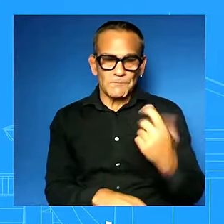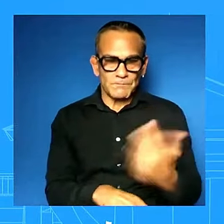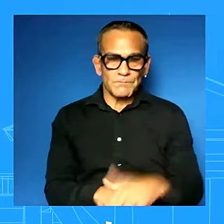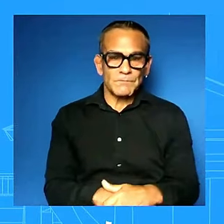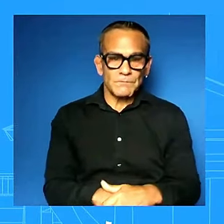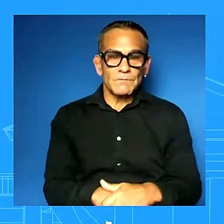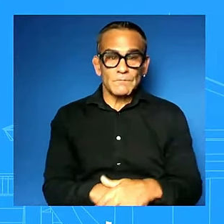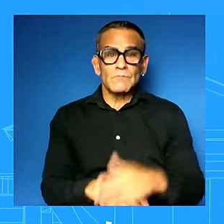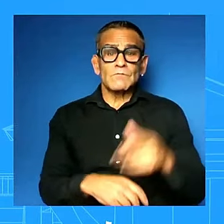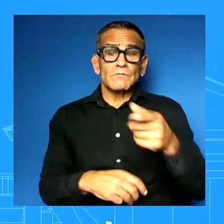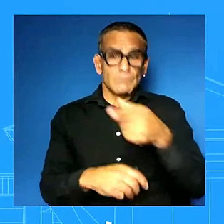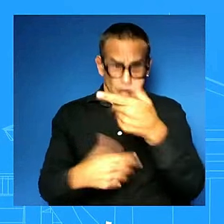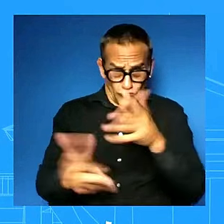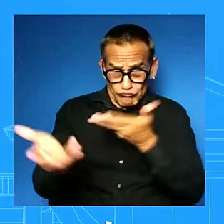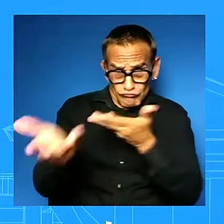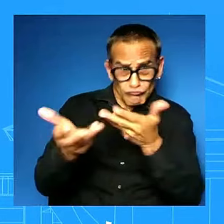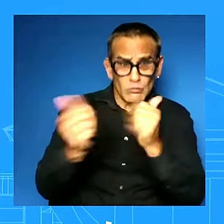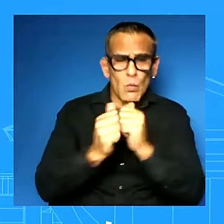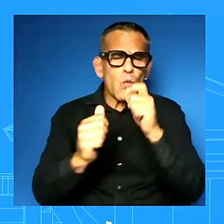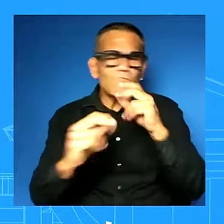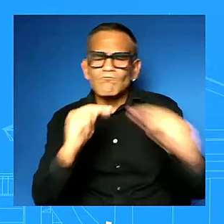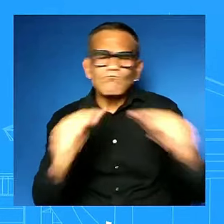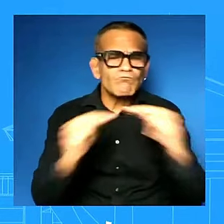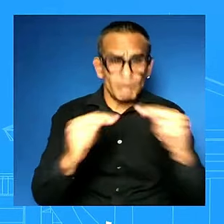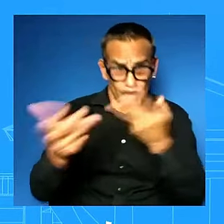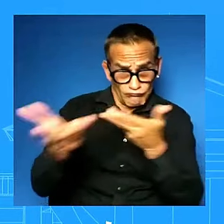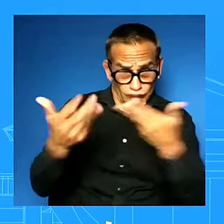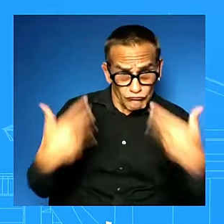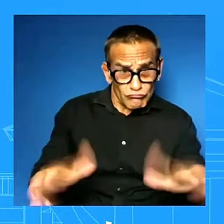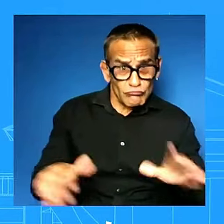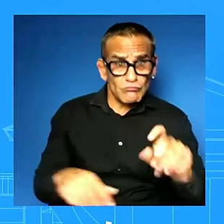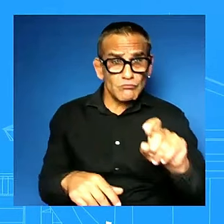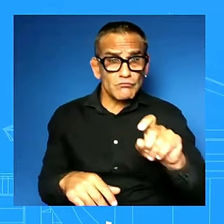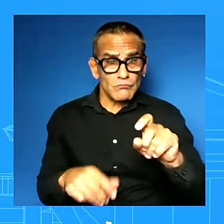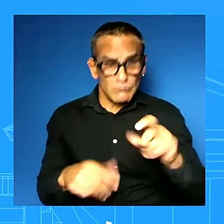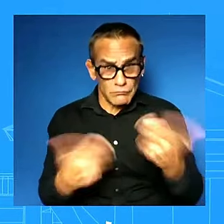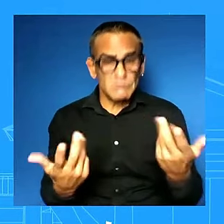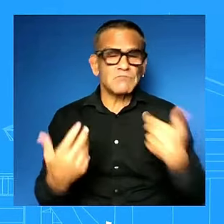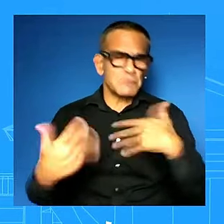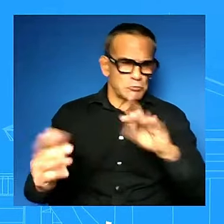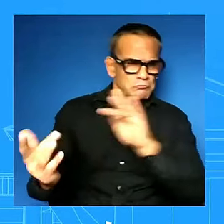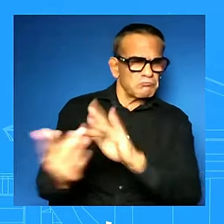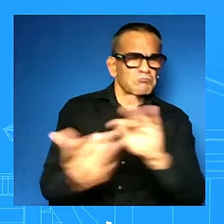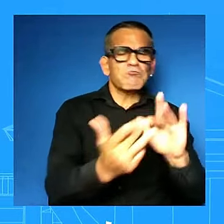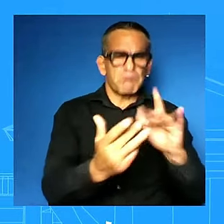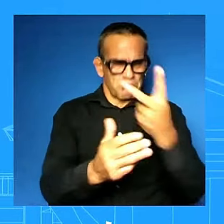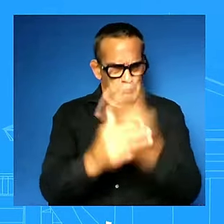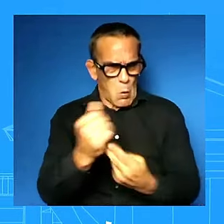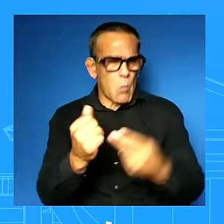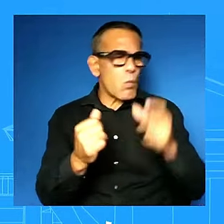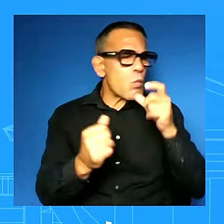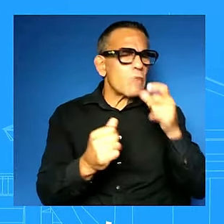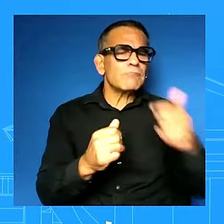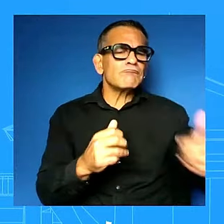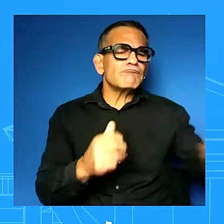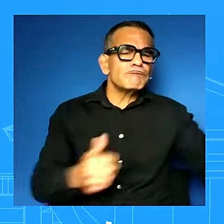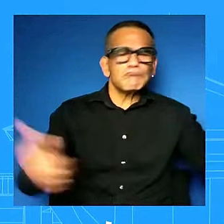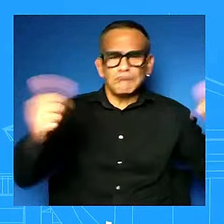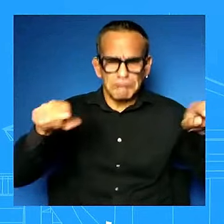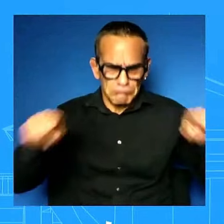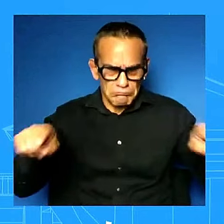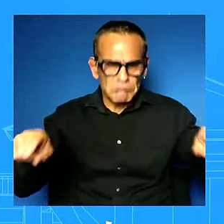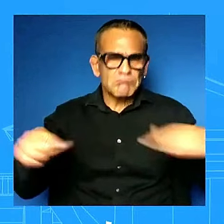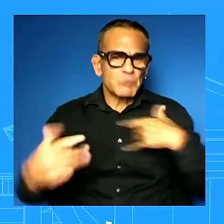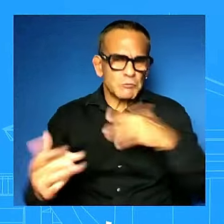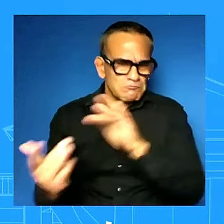definitely in touch with the parties which is not unusual something that we have done many times before and again we continue to believe that the collective bargaining